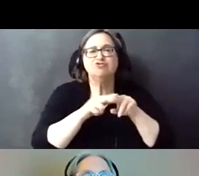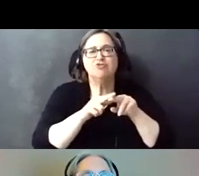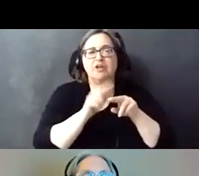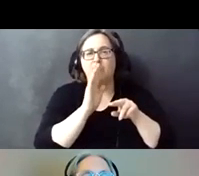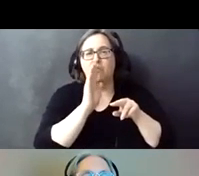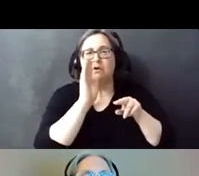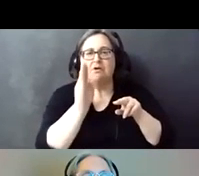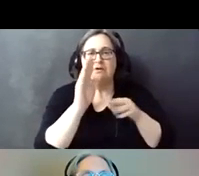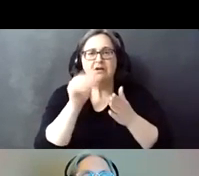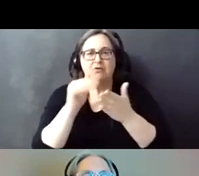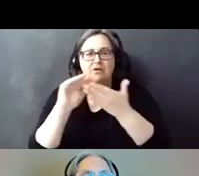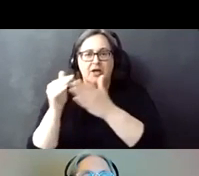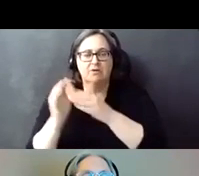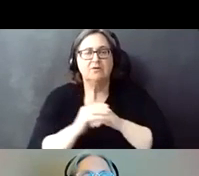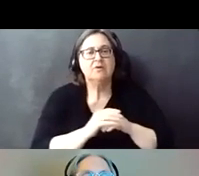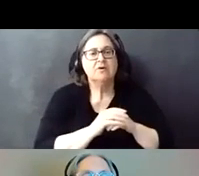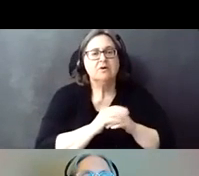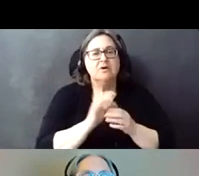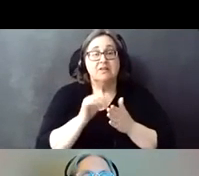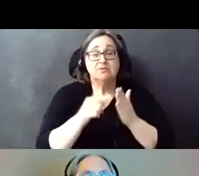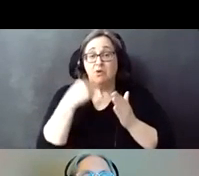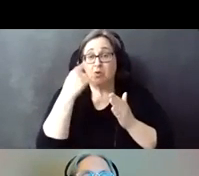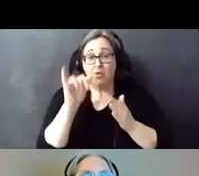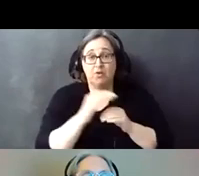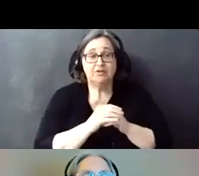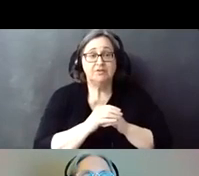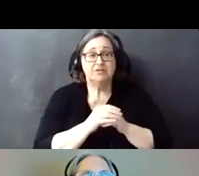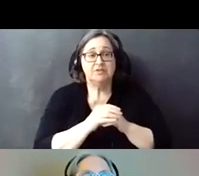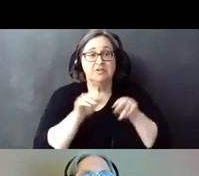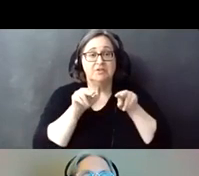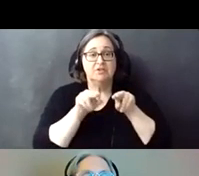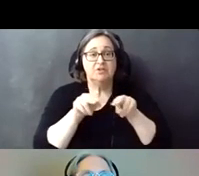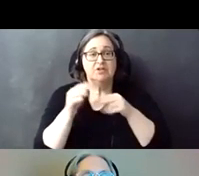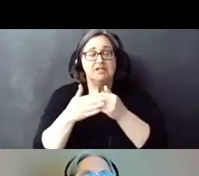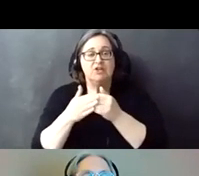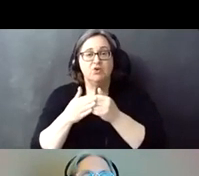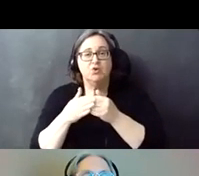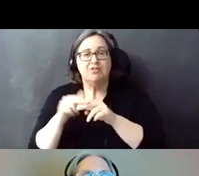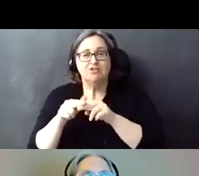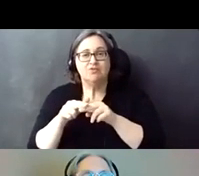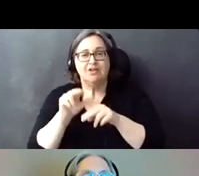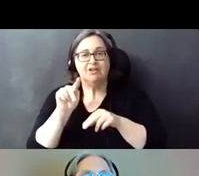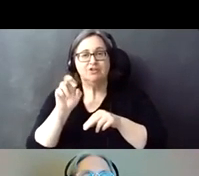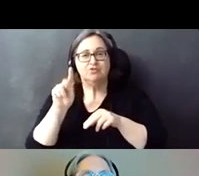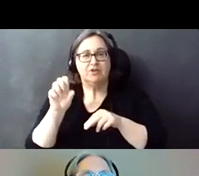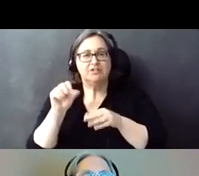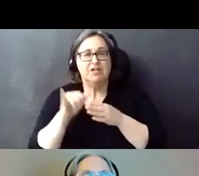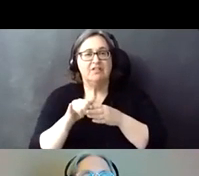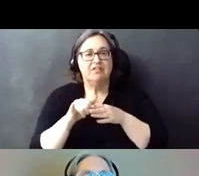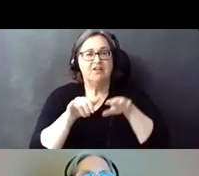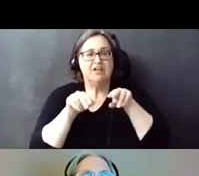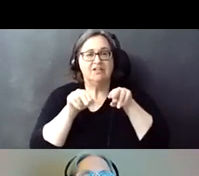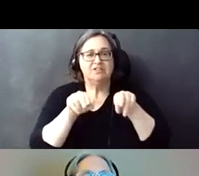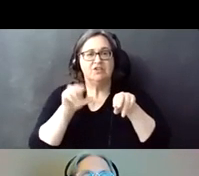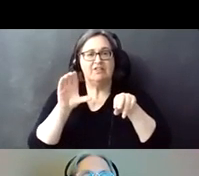um this is what it's going to look like uh adjacent to the train tracks um this is the cross section of the